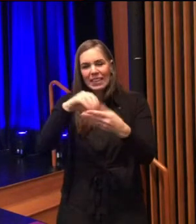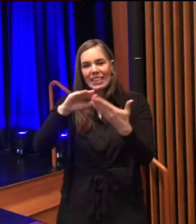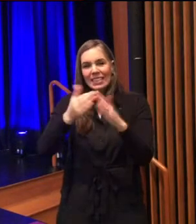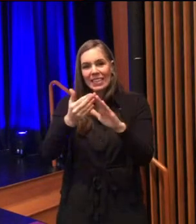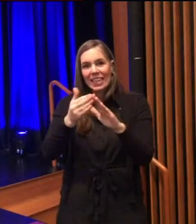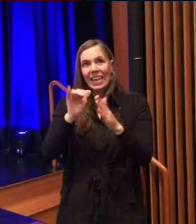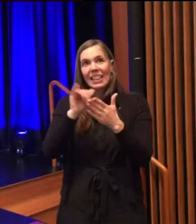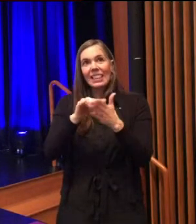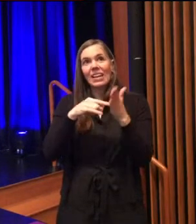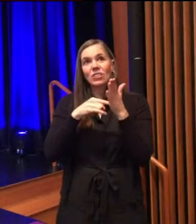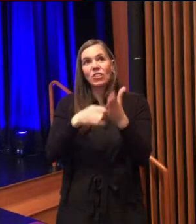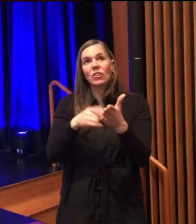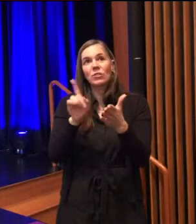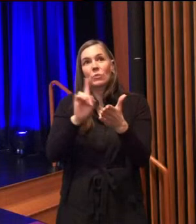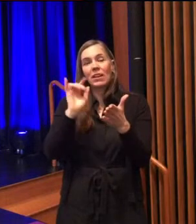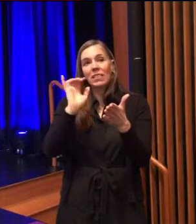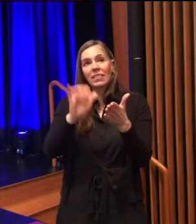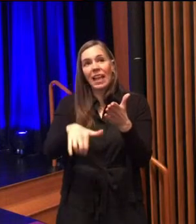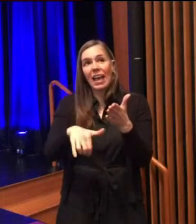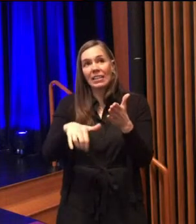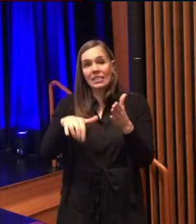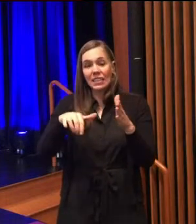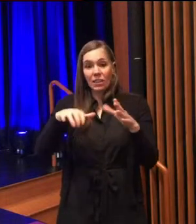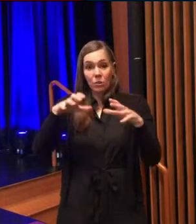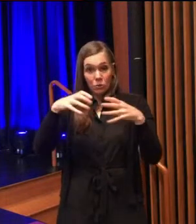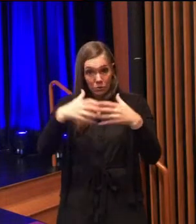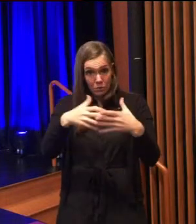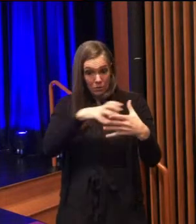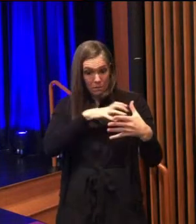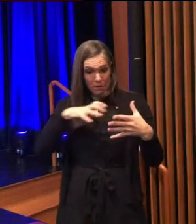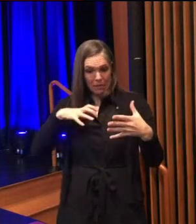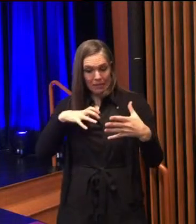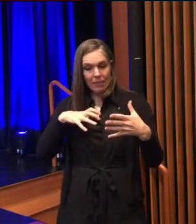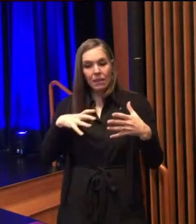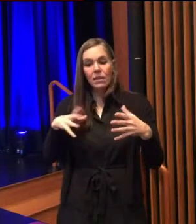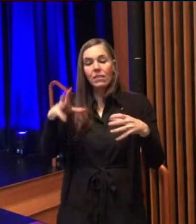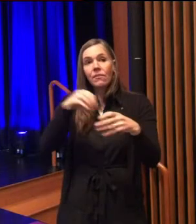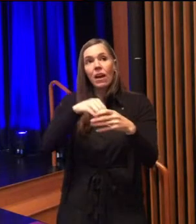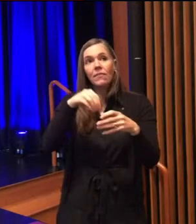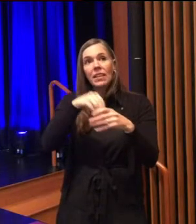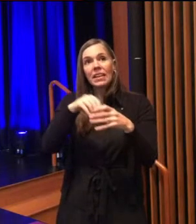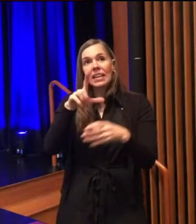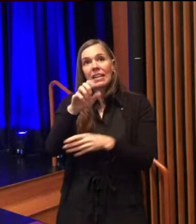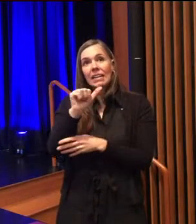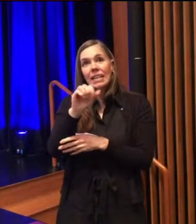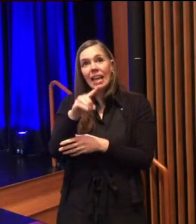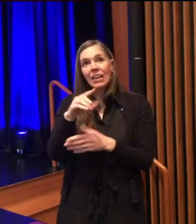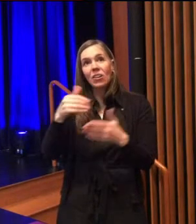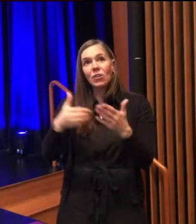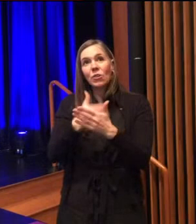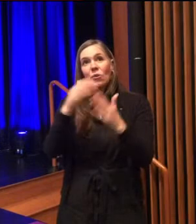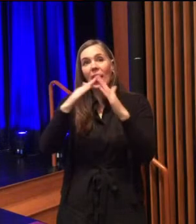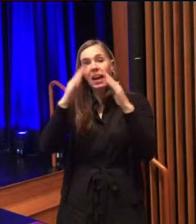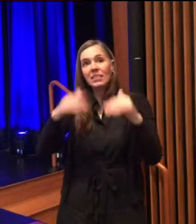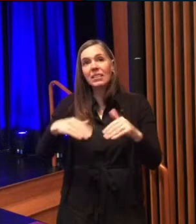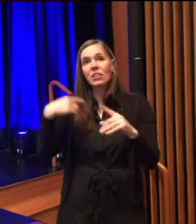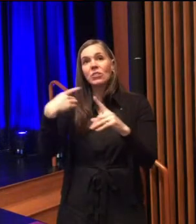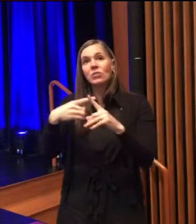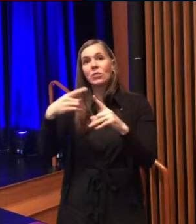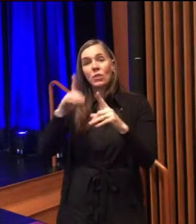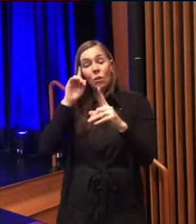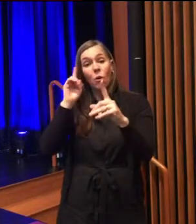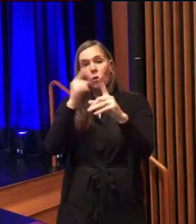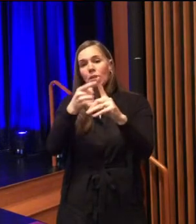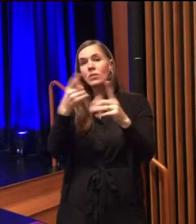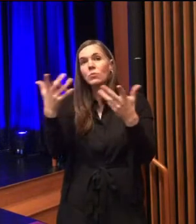where this administration has invested in lead critical repair housing rehab and new housing towards our goal of building a stronger